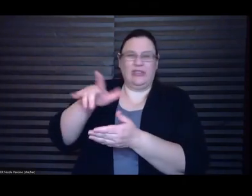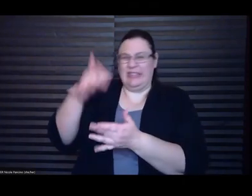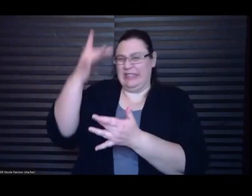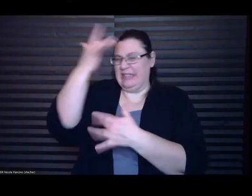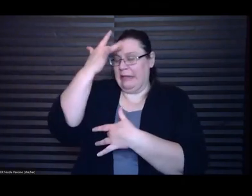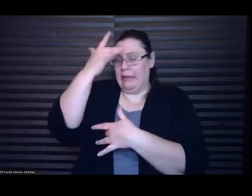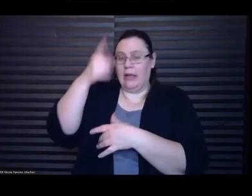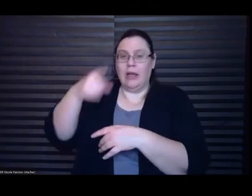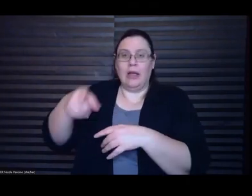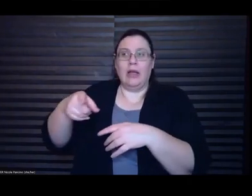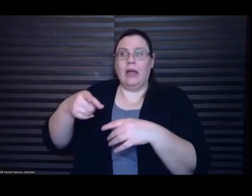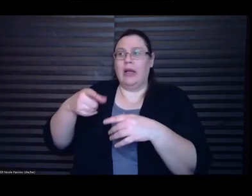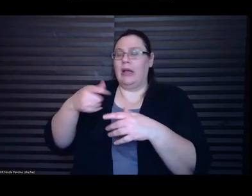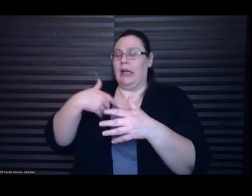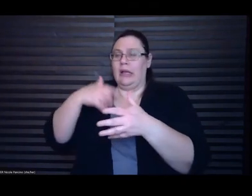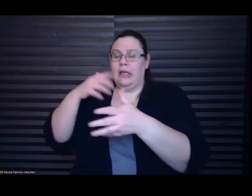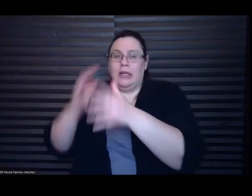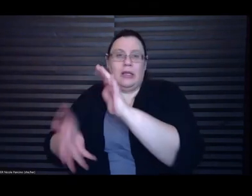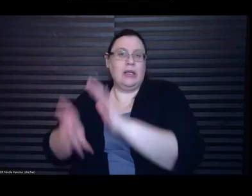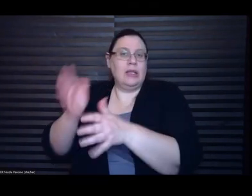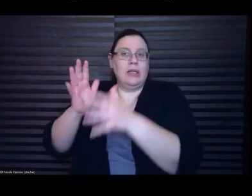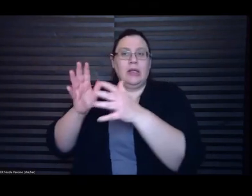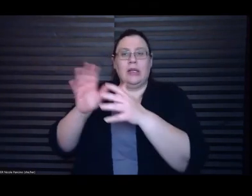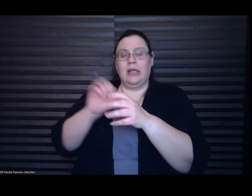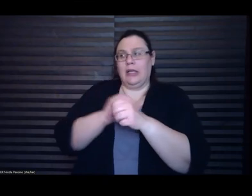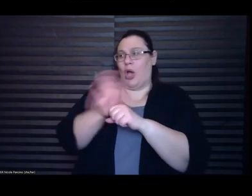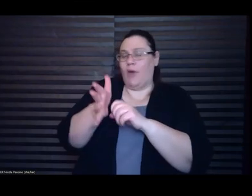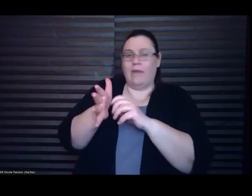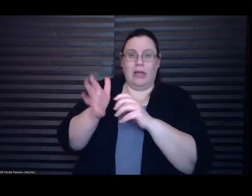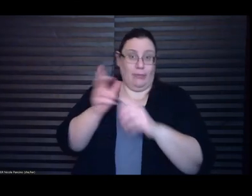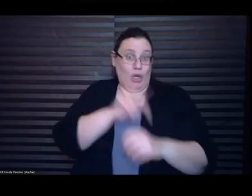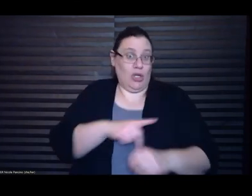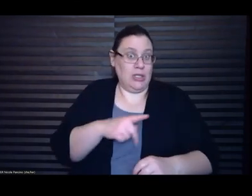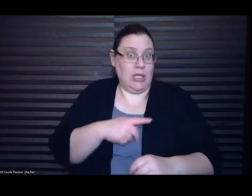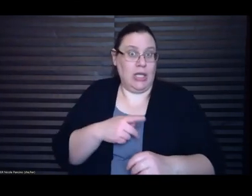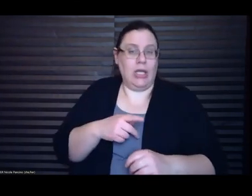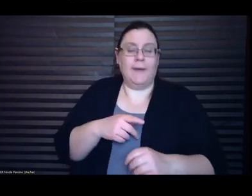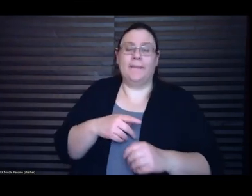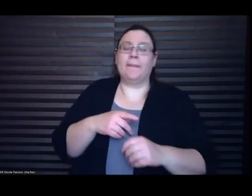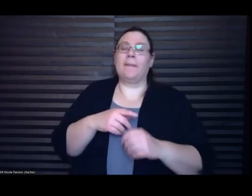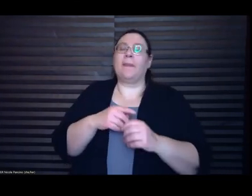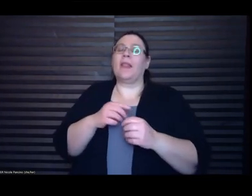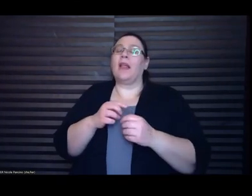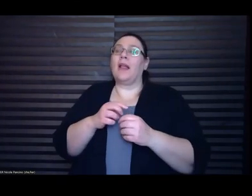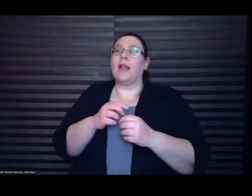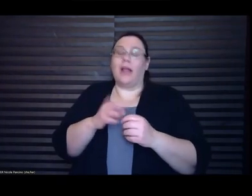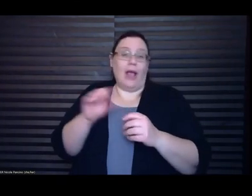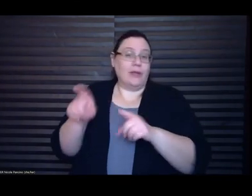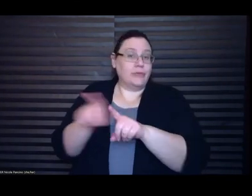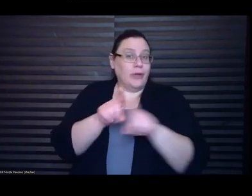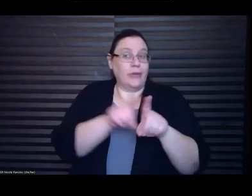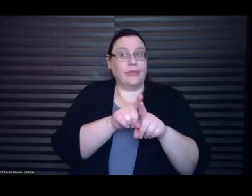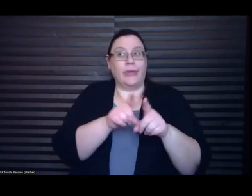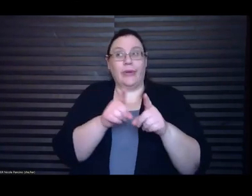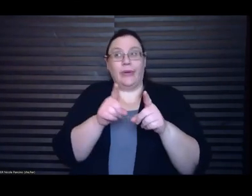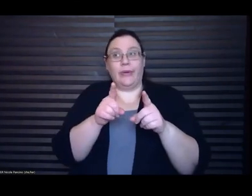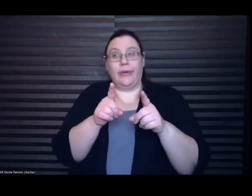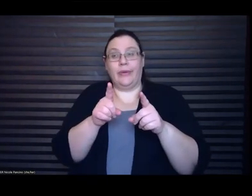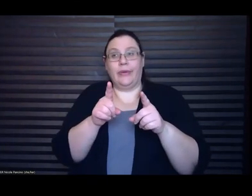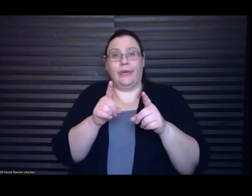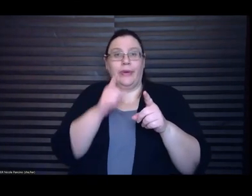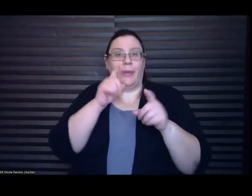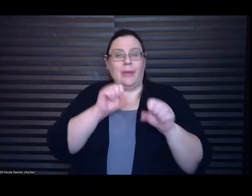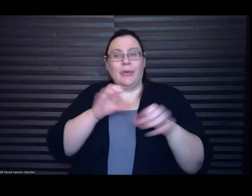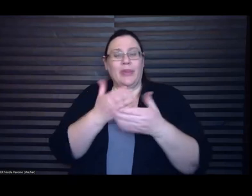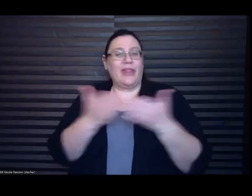a personal way um and also kind of not being able to things that we had to go through when you're you know perhaps